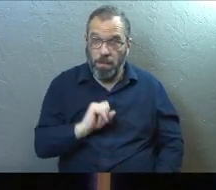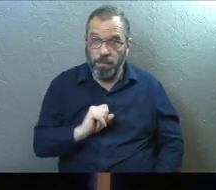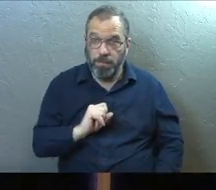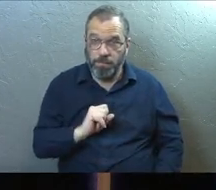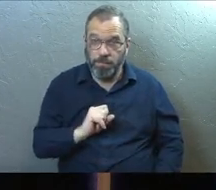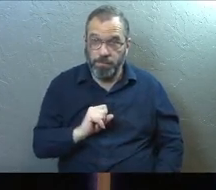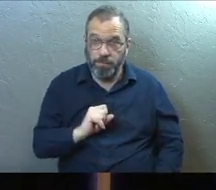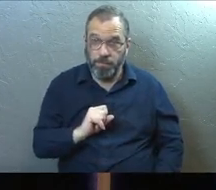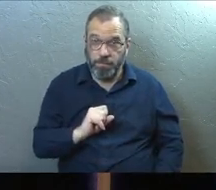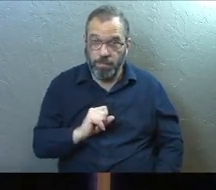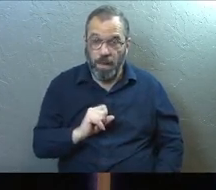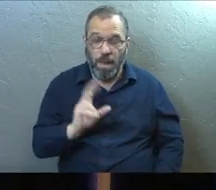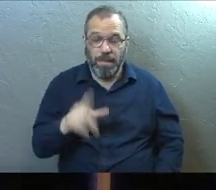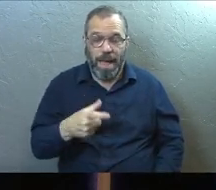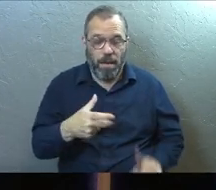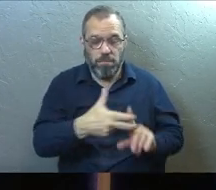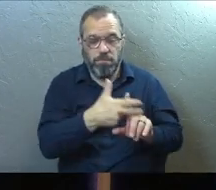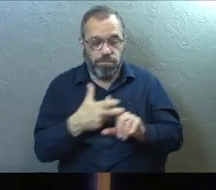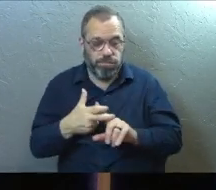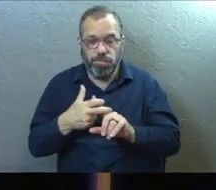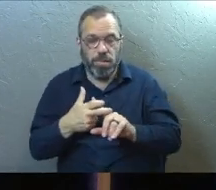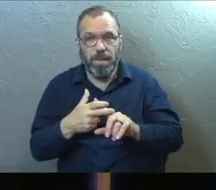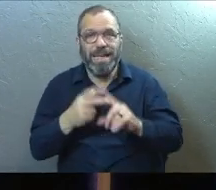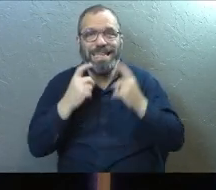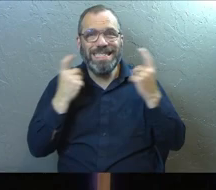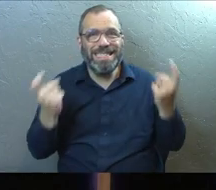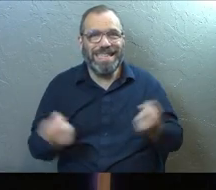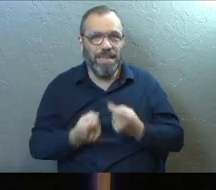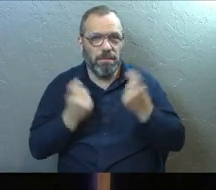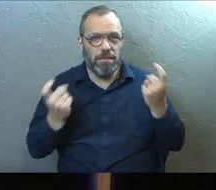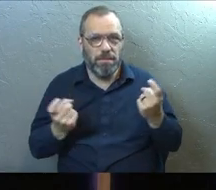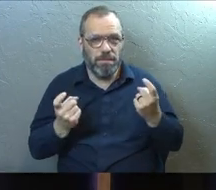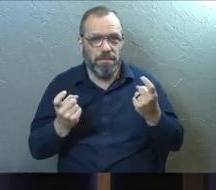The next thing that pulls us in God apart is our sin.